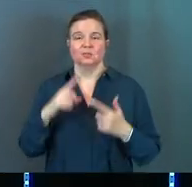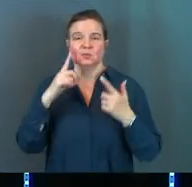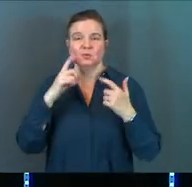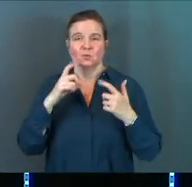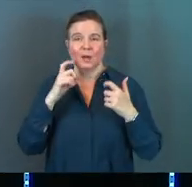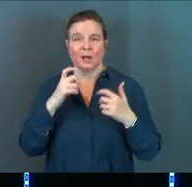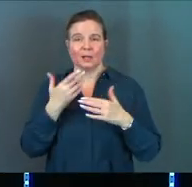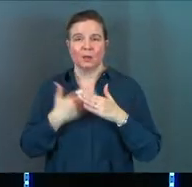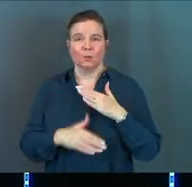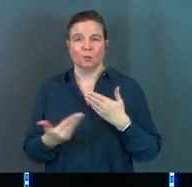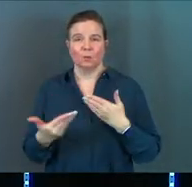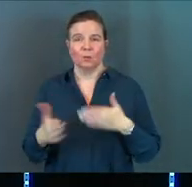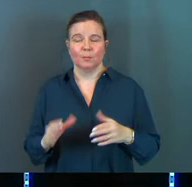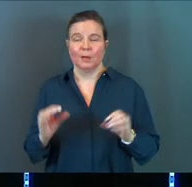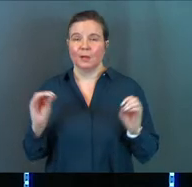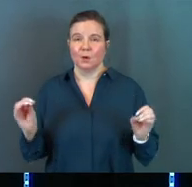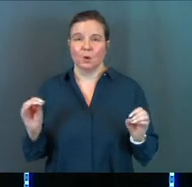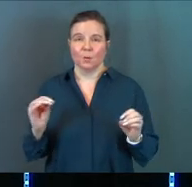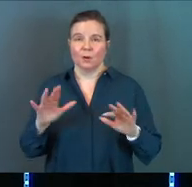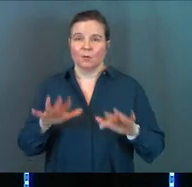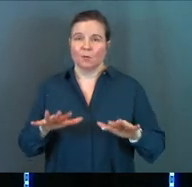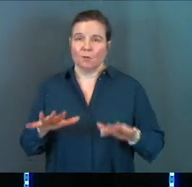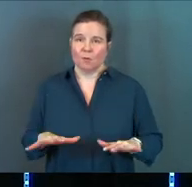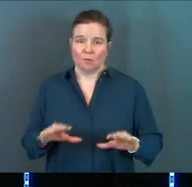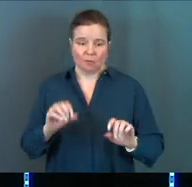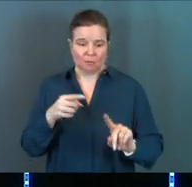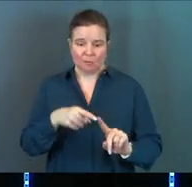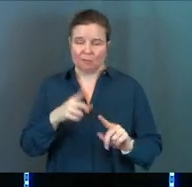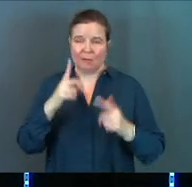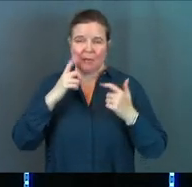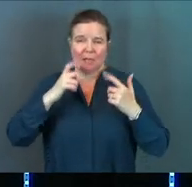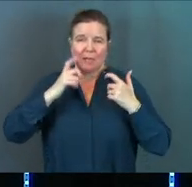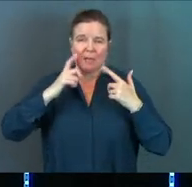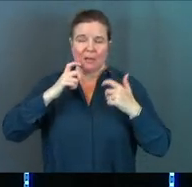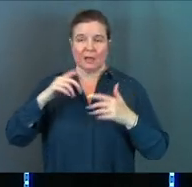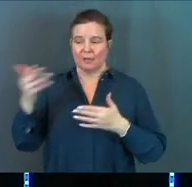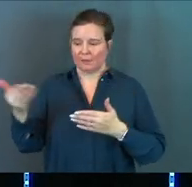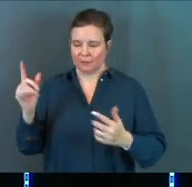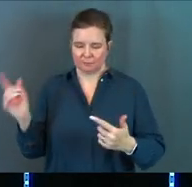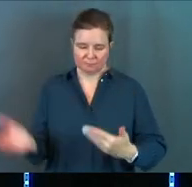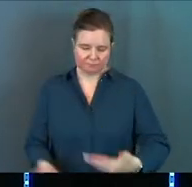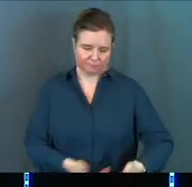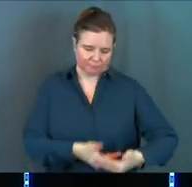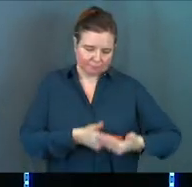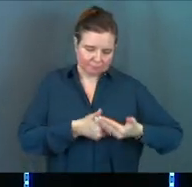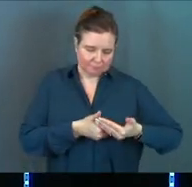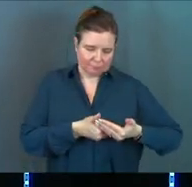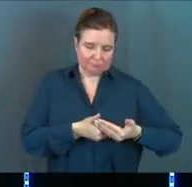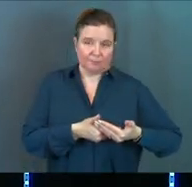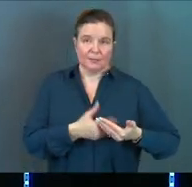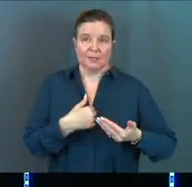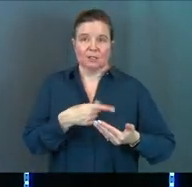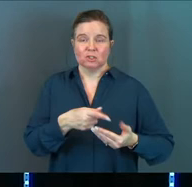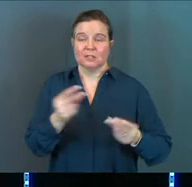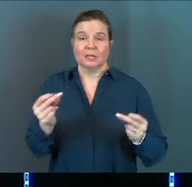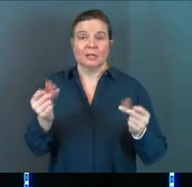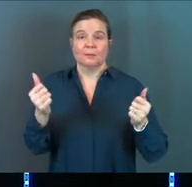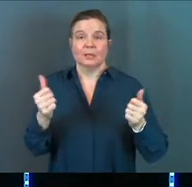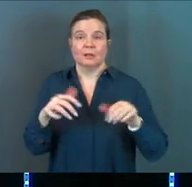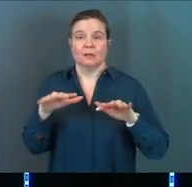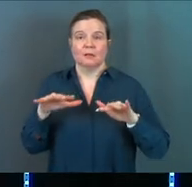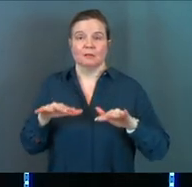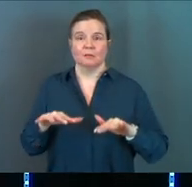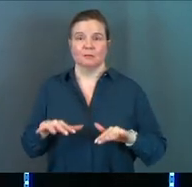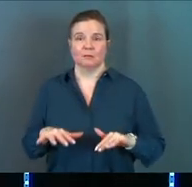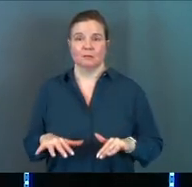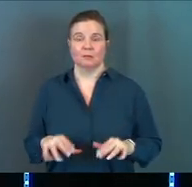crying in the birthing room. And nobody can calm her down. And they invite me over, and I take her in my arms, and she immediately